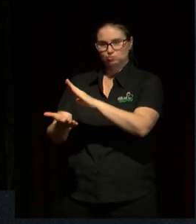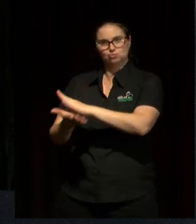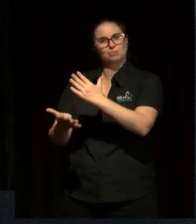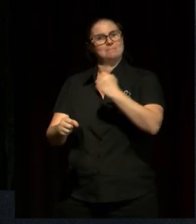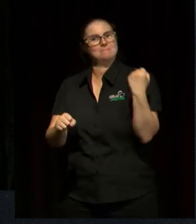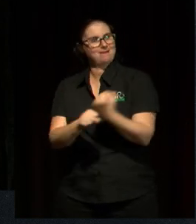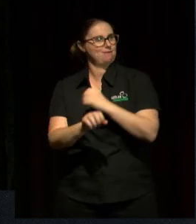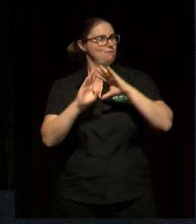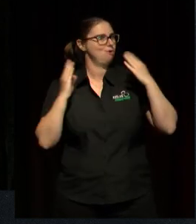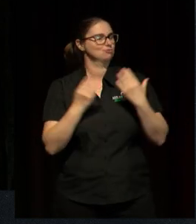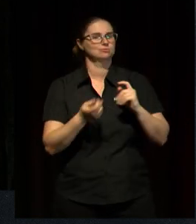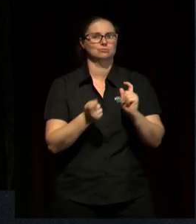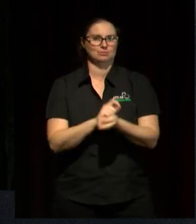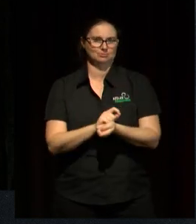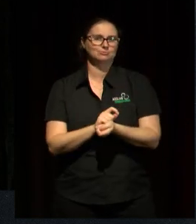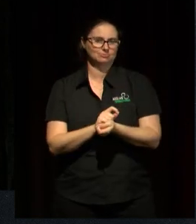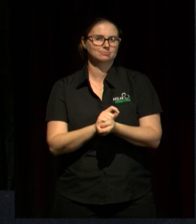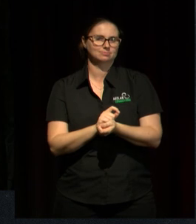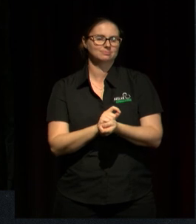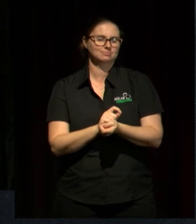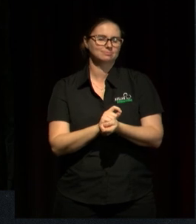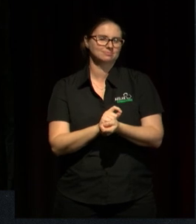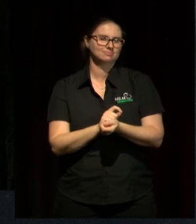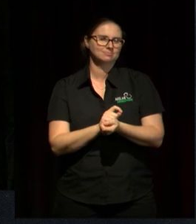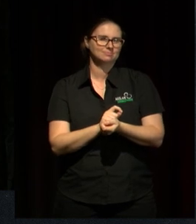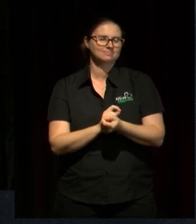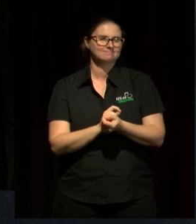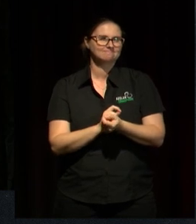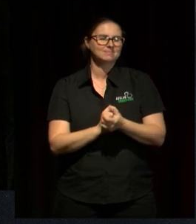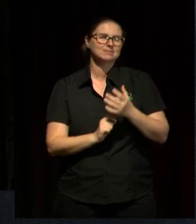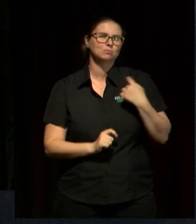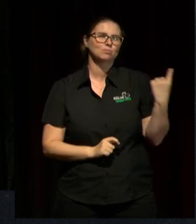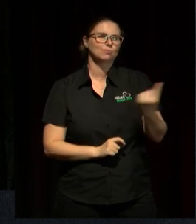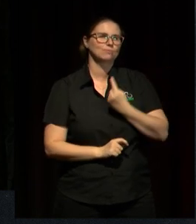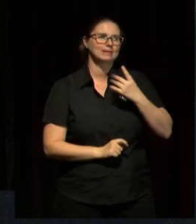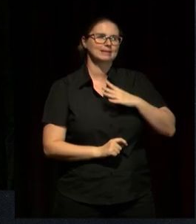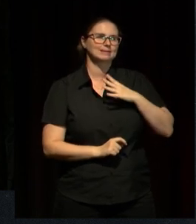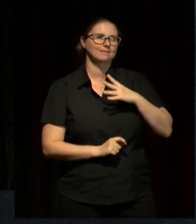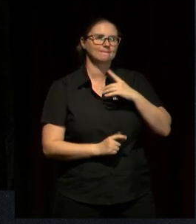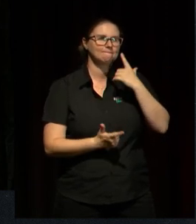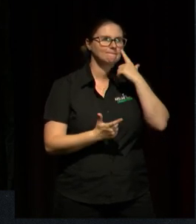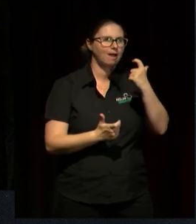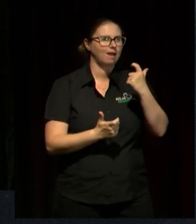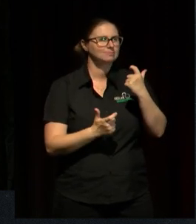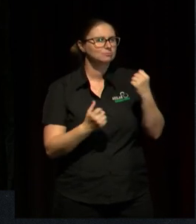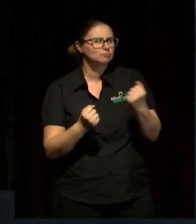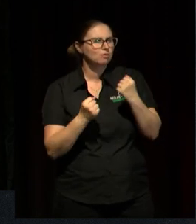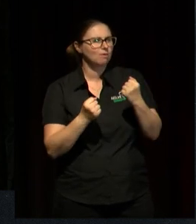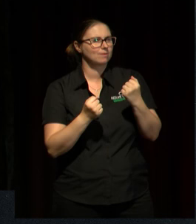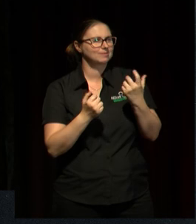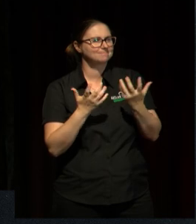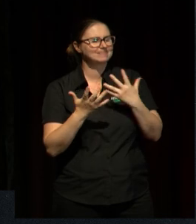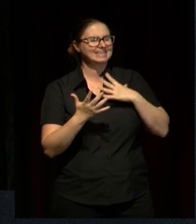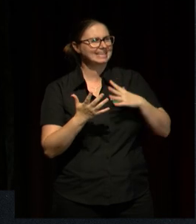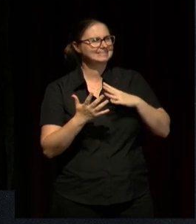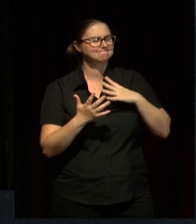think we need to find very strong ways to influence power brokers. In the policy